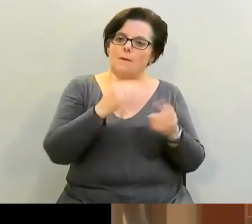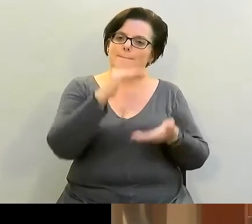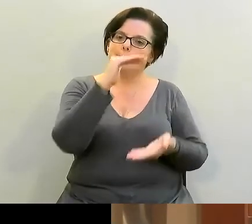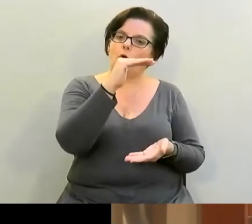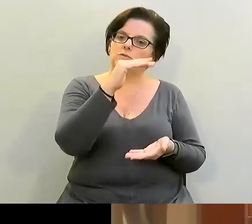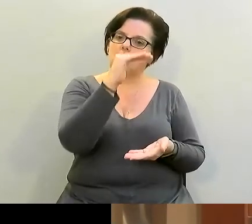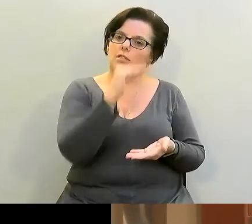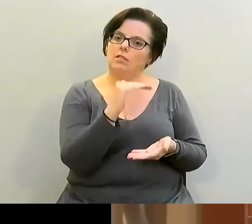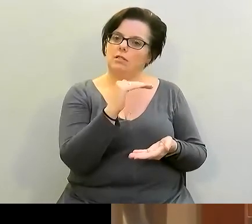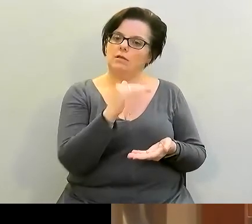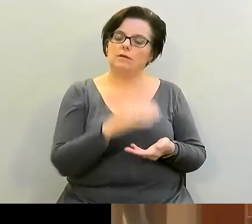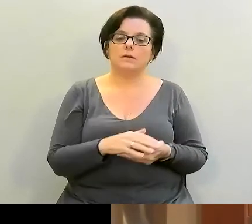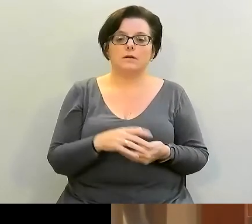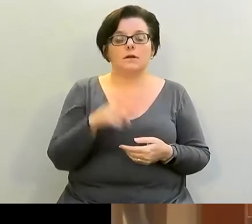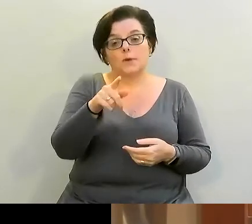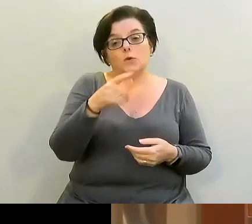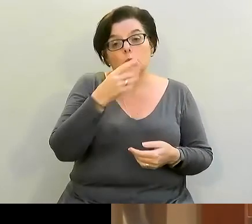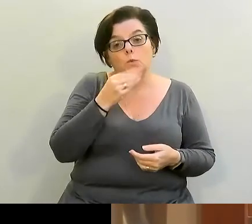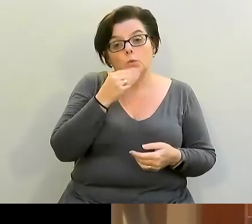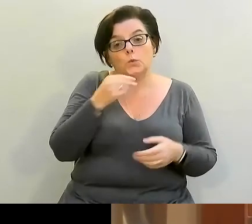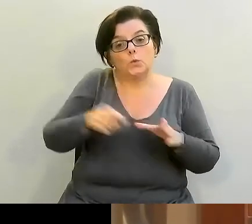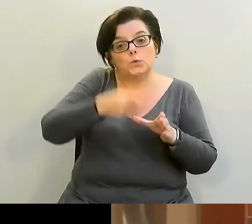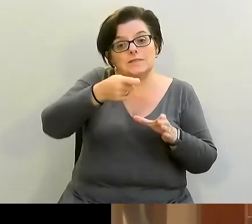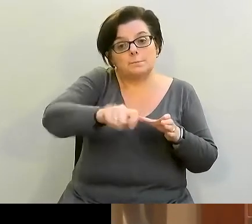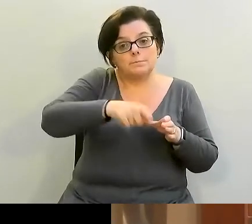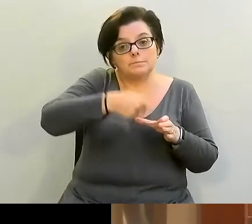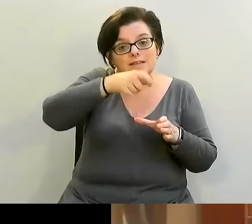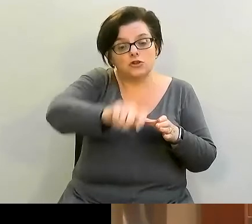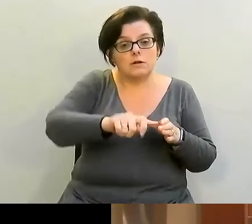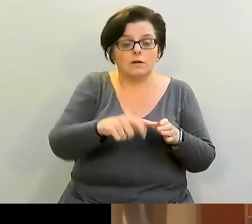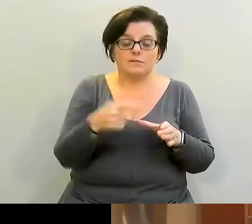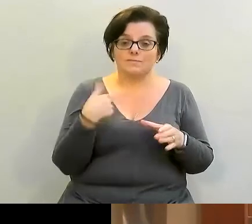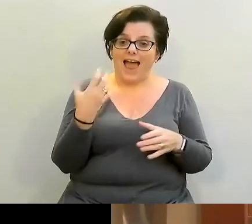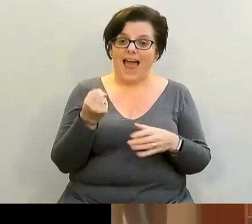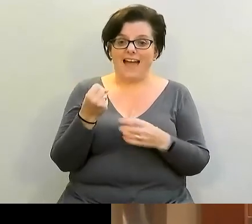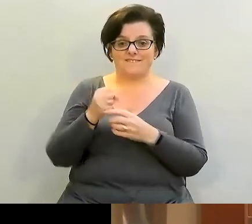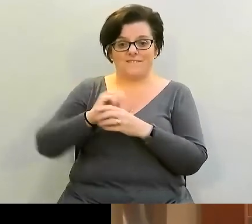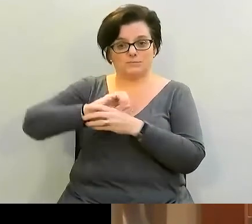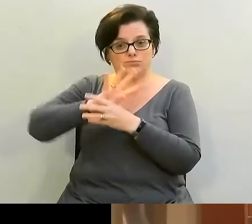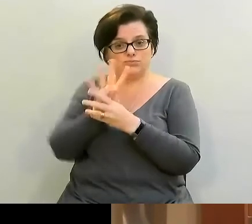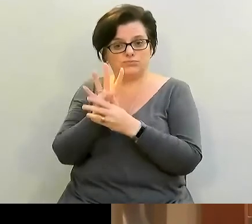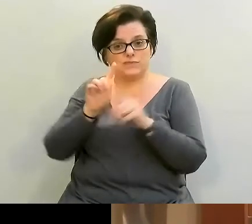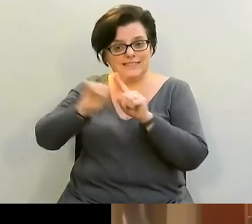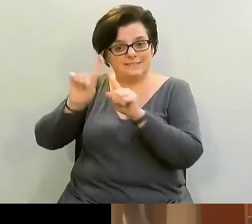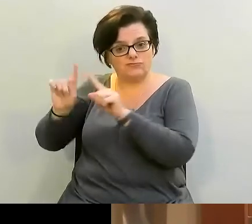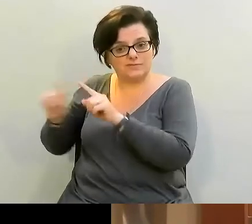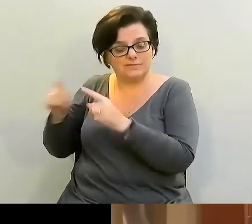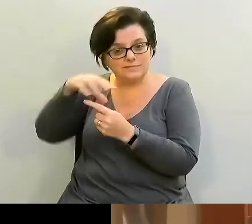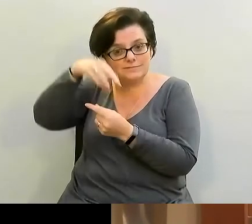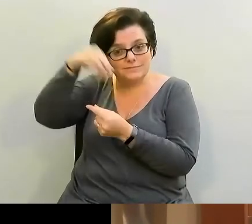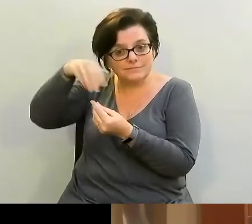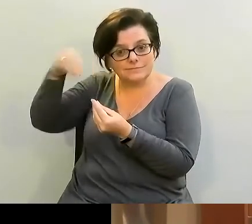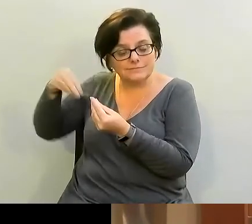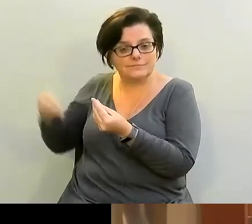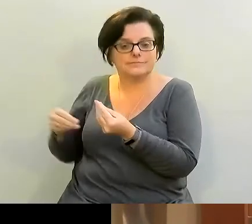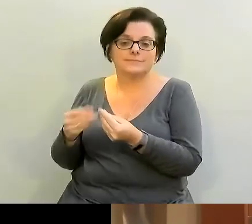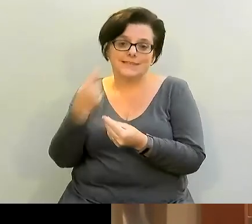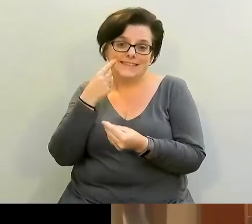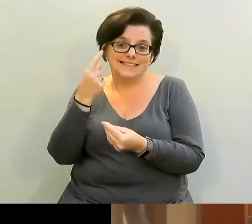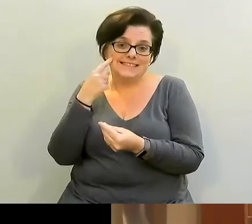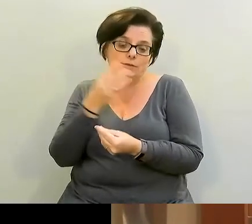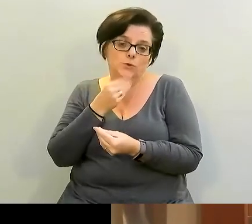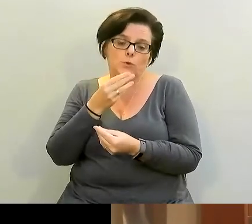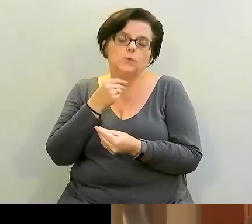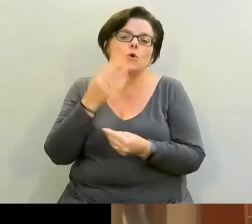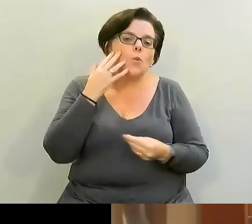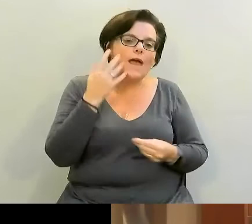but feel free to use your measuring spoons. I have a great set here that you know is simple to use and as you're learning to